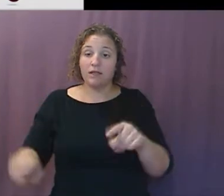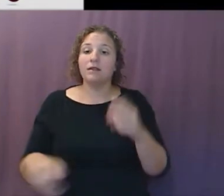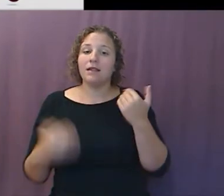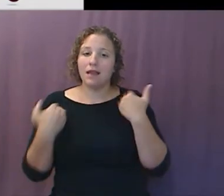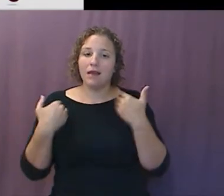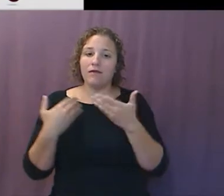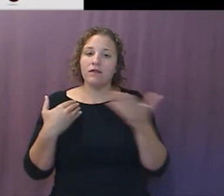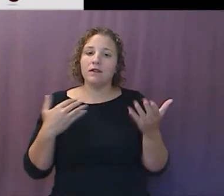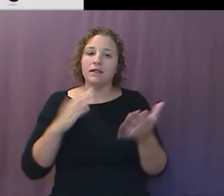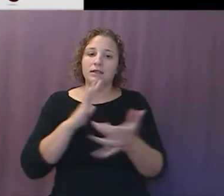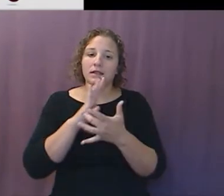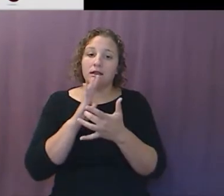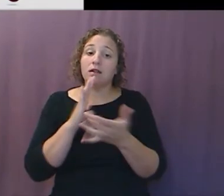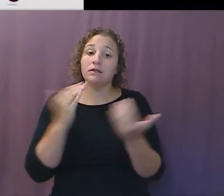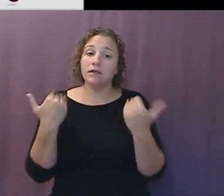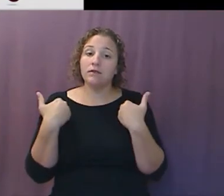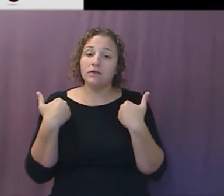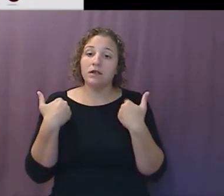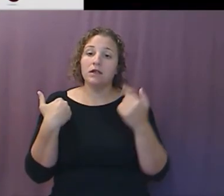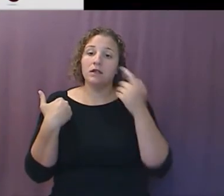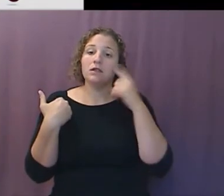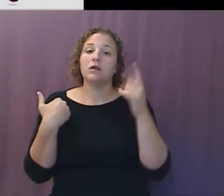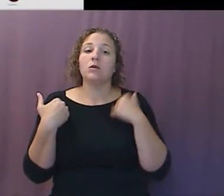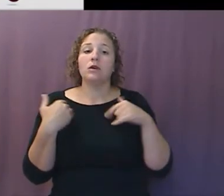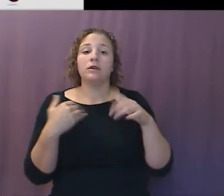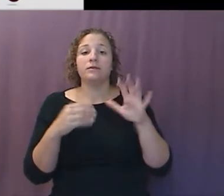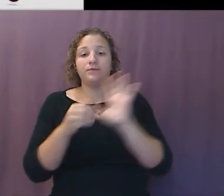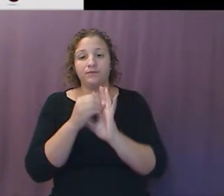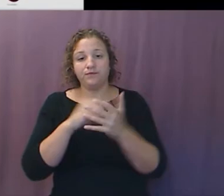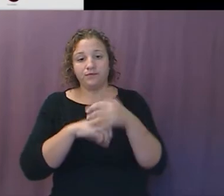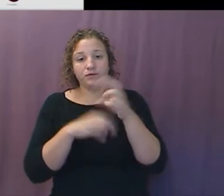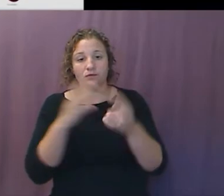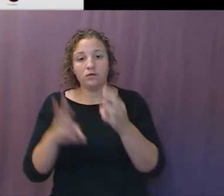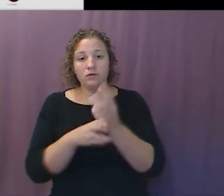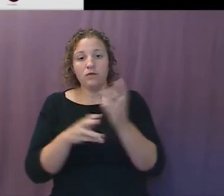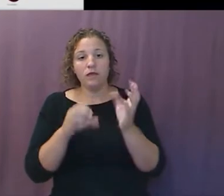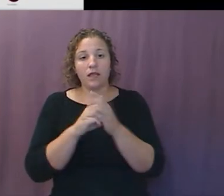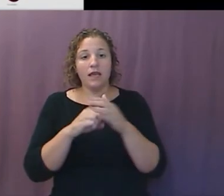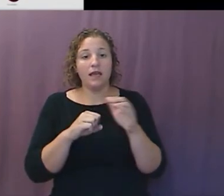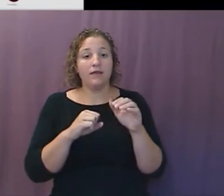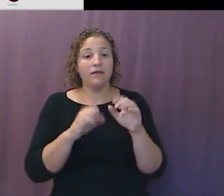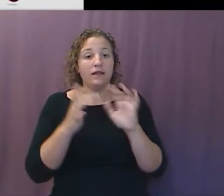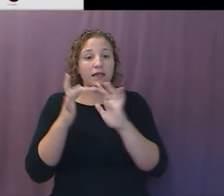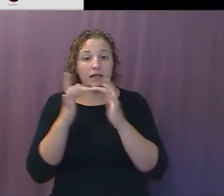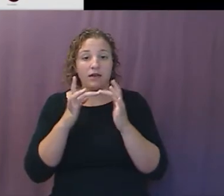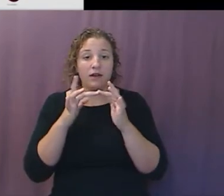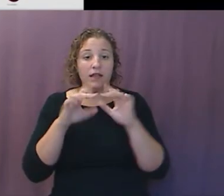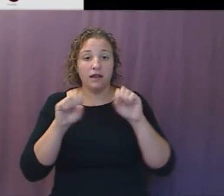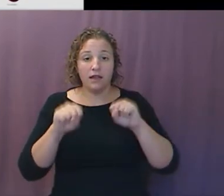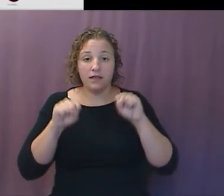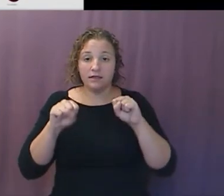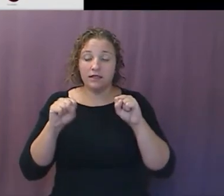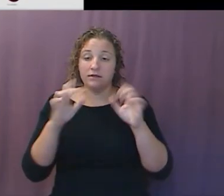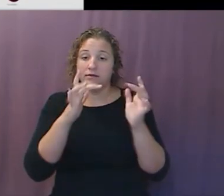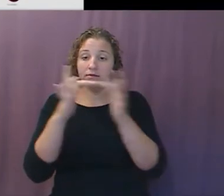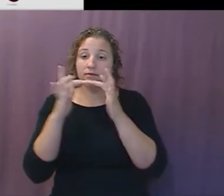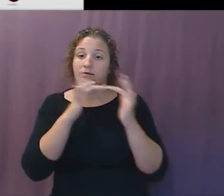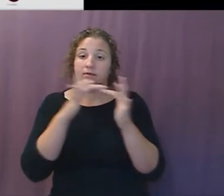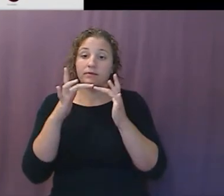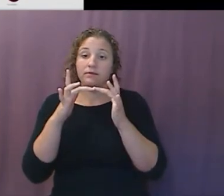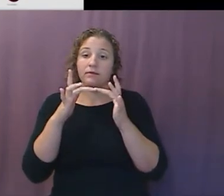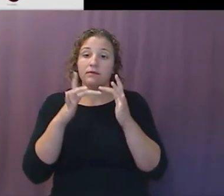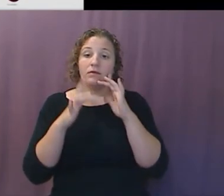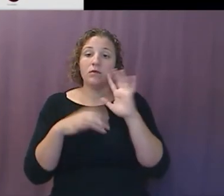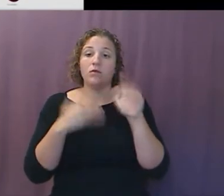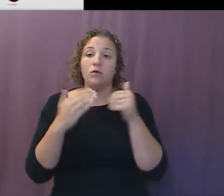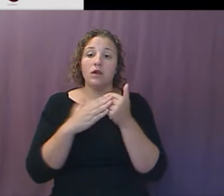out there. So blanket the Earth in broadband internet access, which the skies, while the SkySats, will help the planet